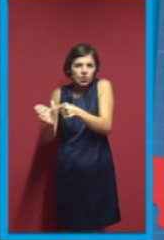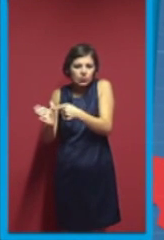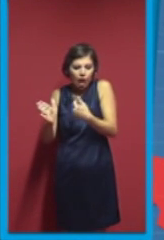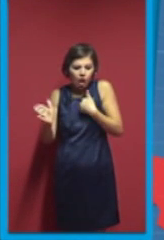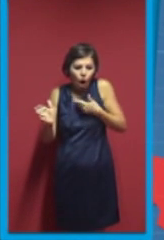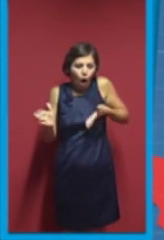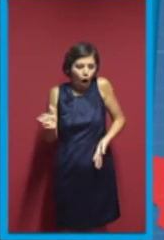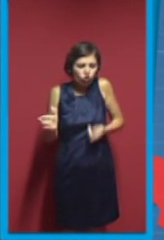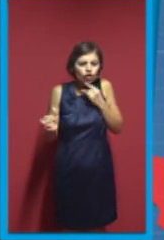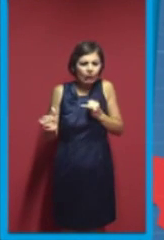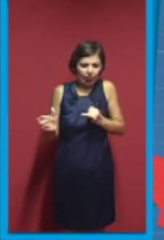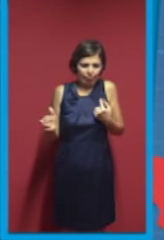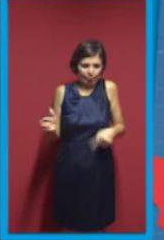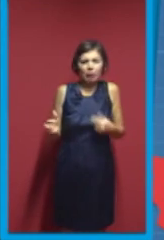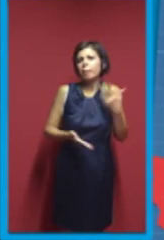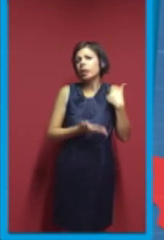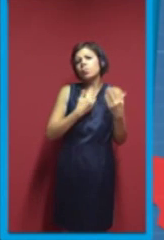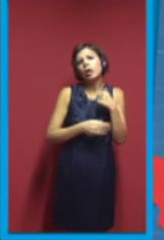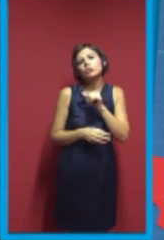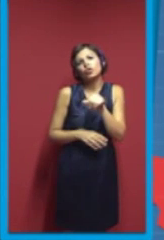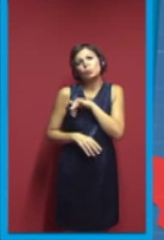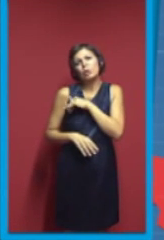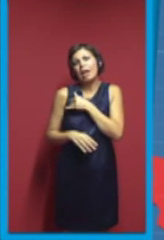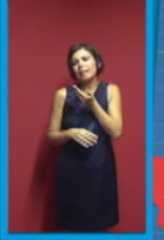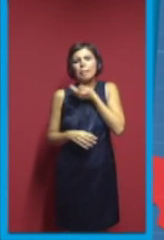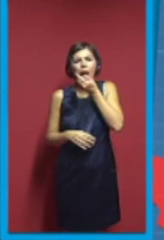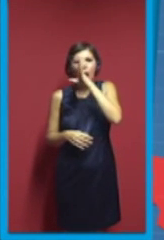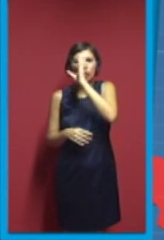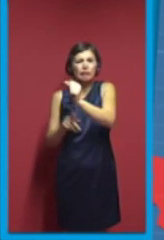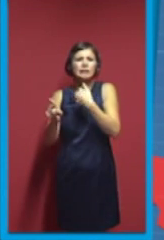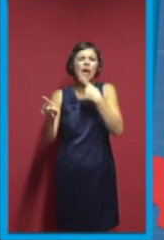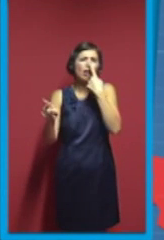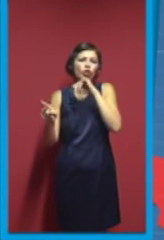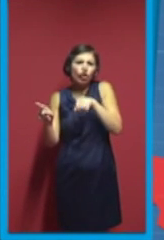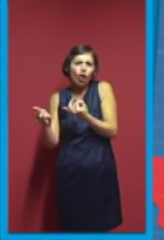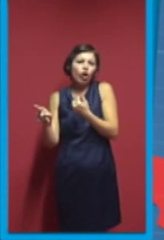the world. And people everywhere are building my designs.